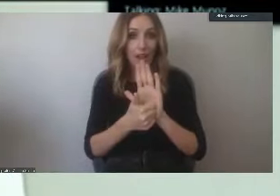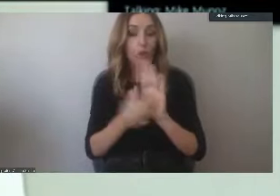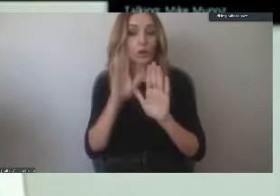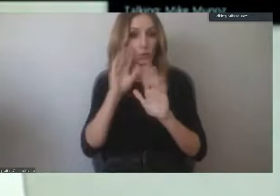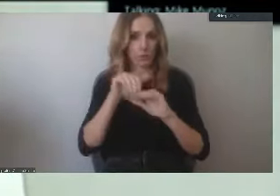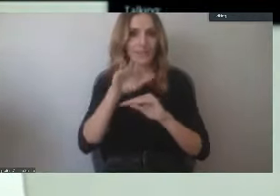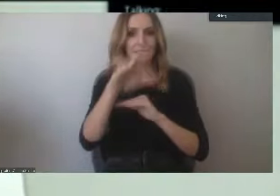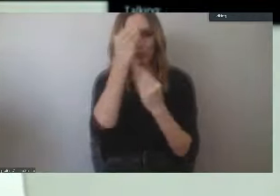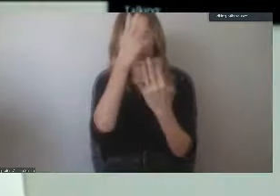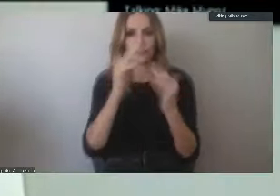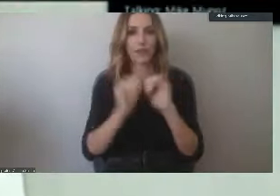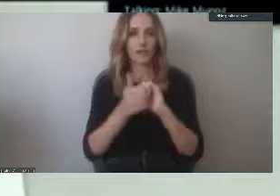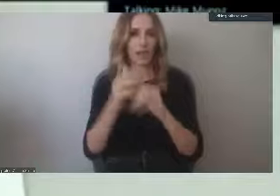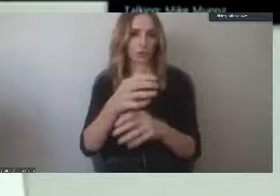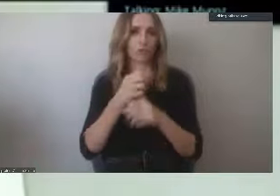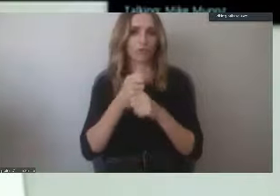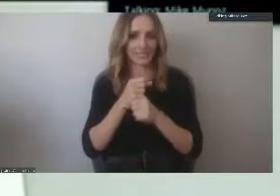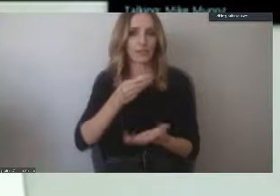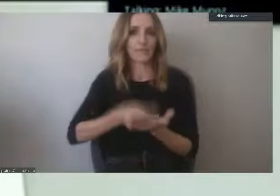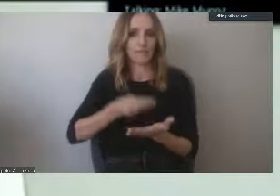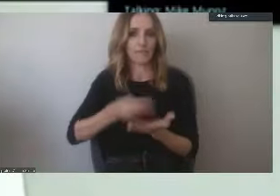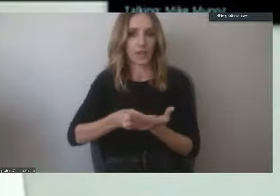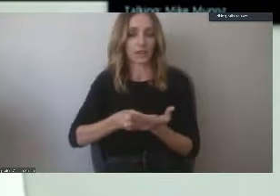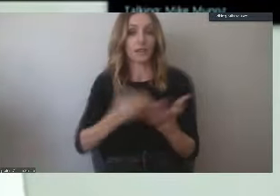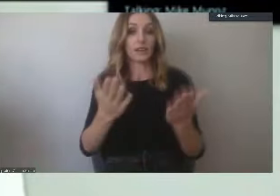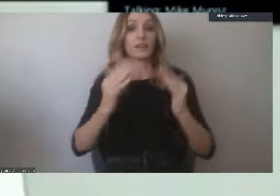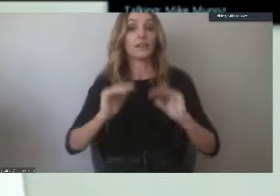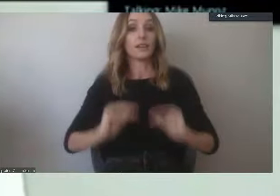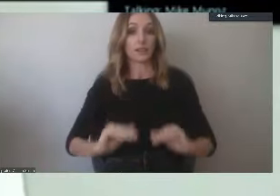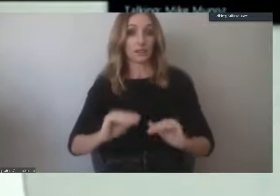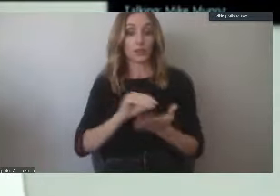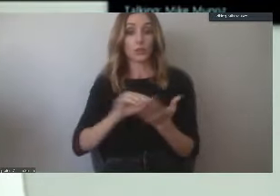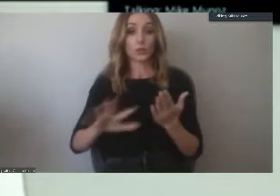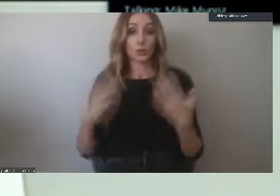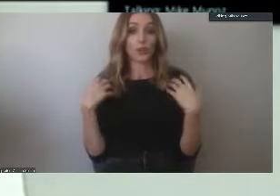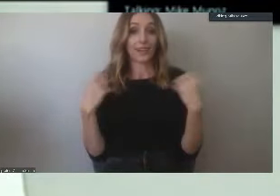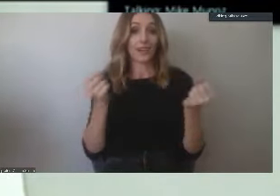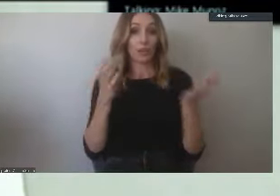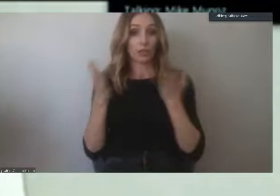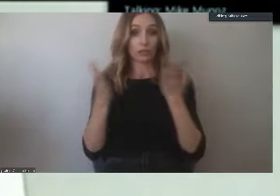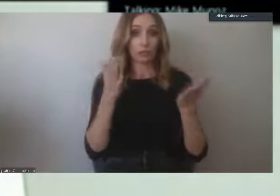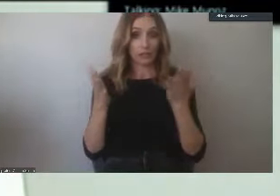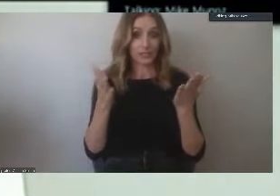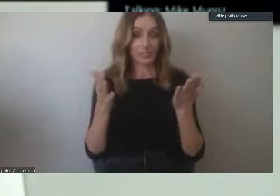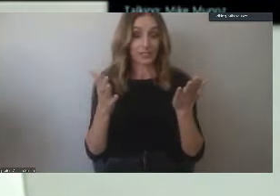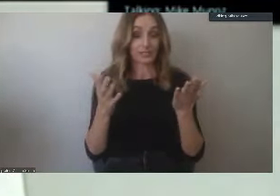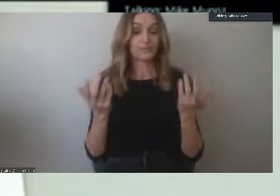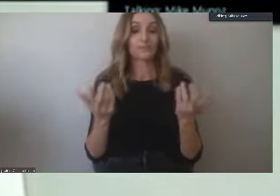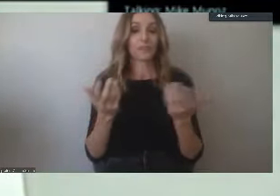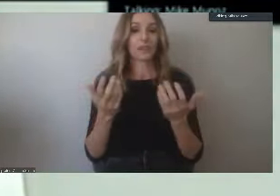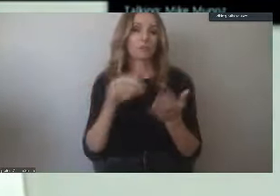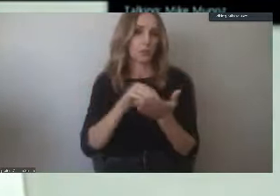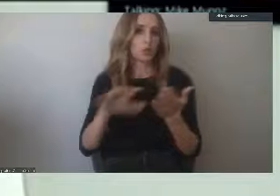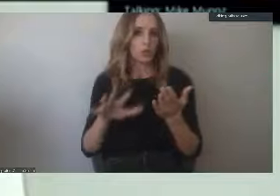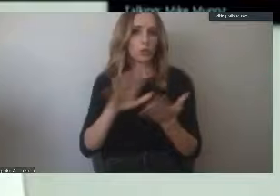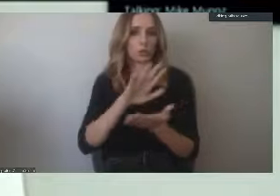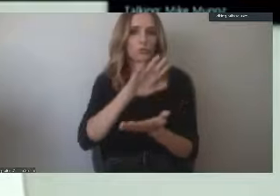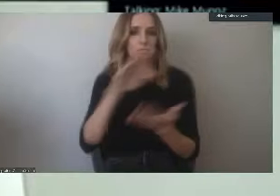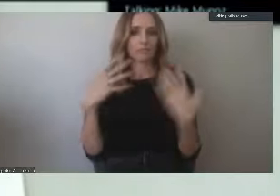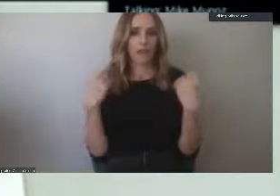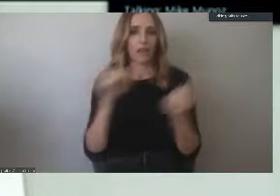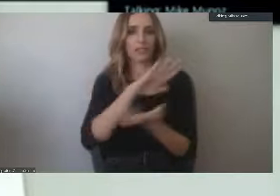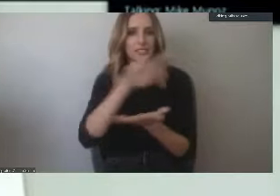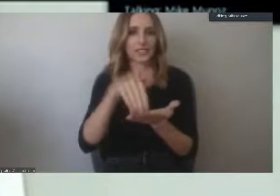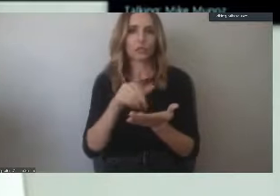funds. In the area of student health services, the Student Health Center has been deeply committed to continuing to